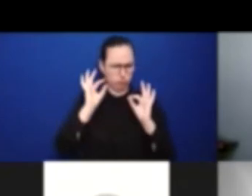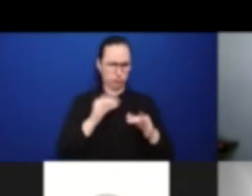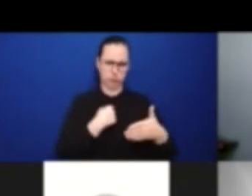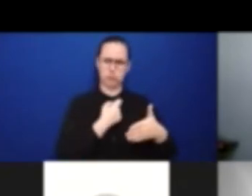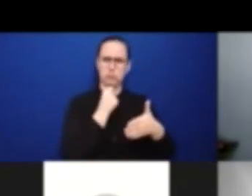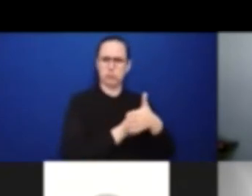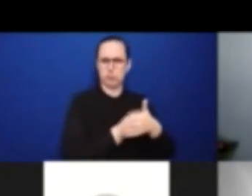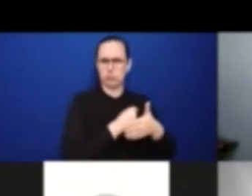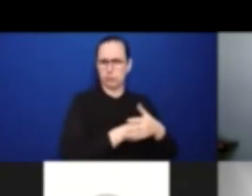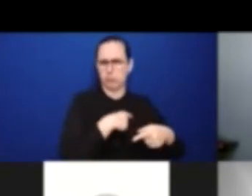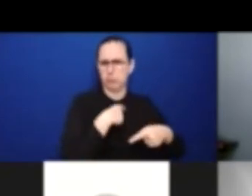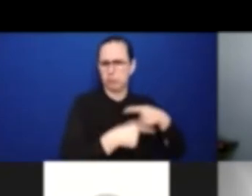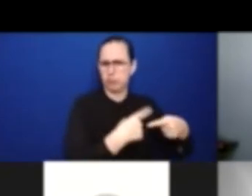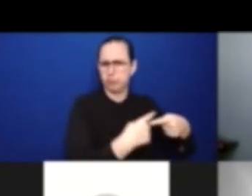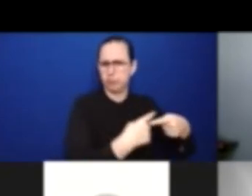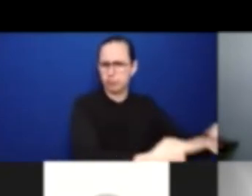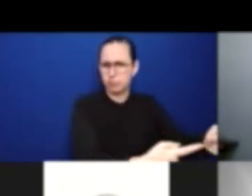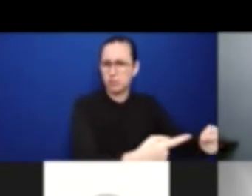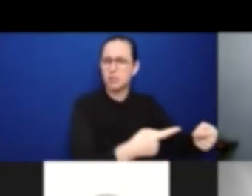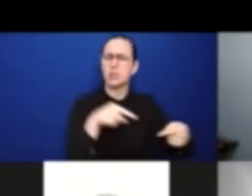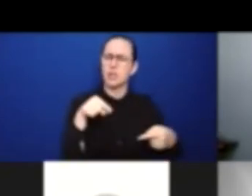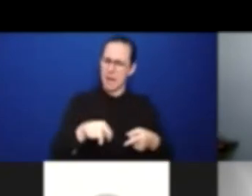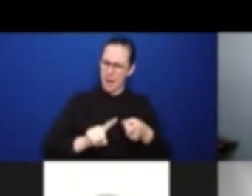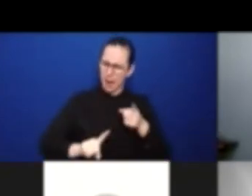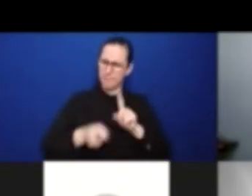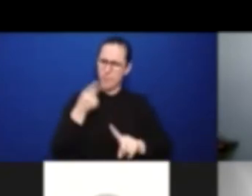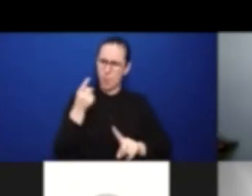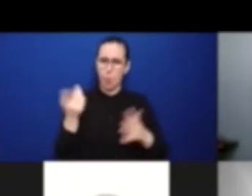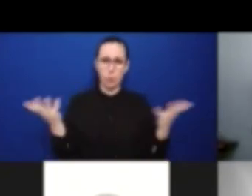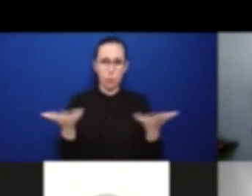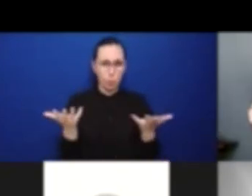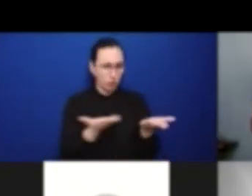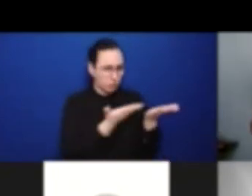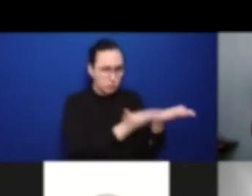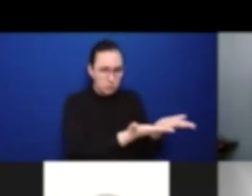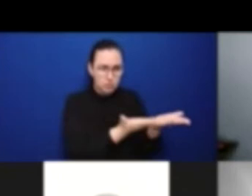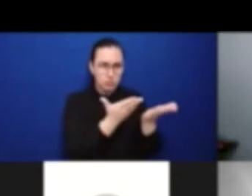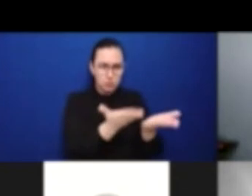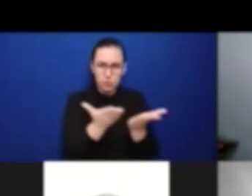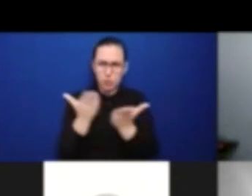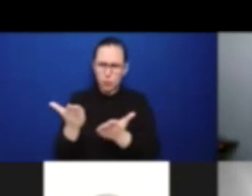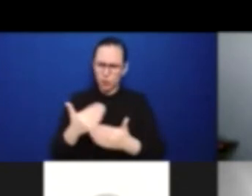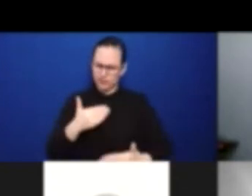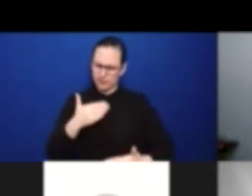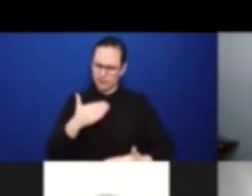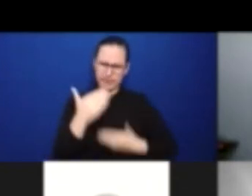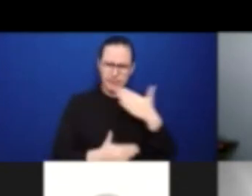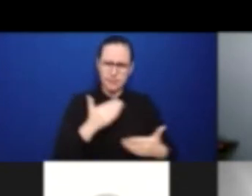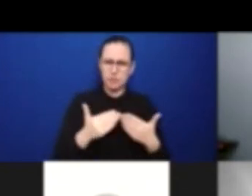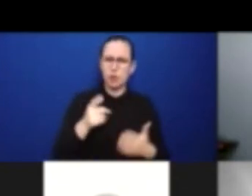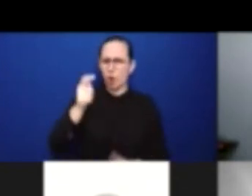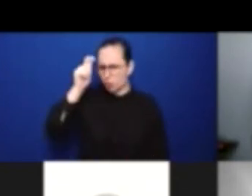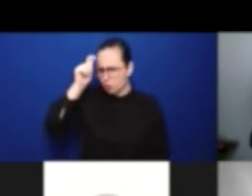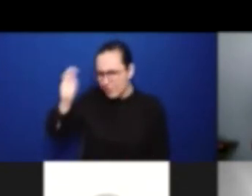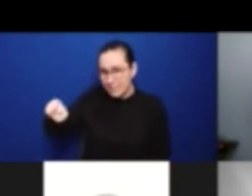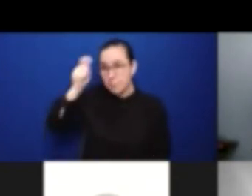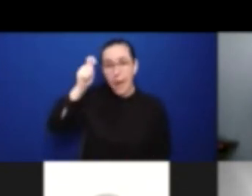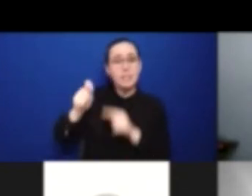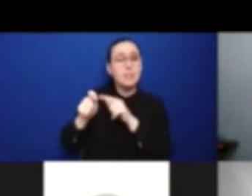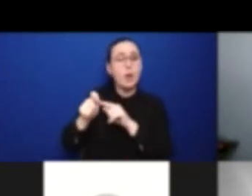to making sure that respecting the rights of persons with disability is something that we all